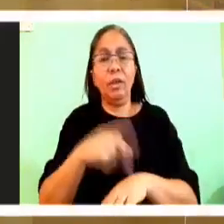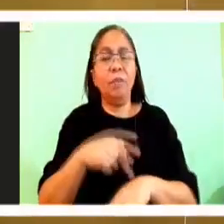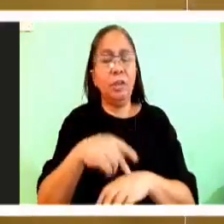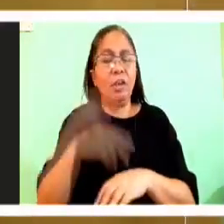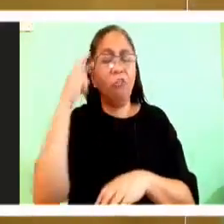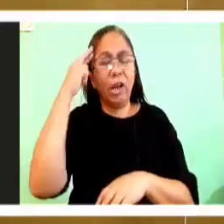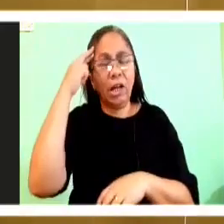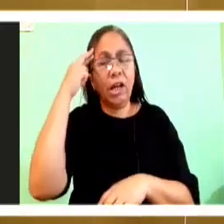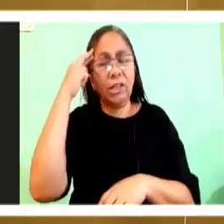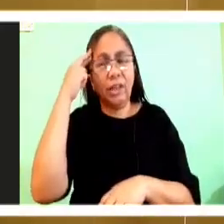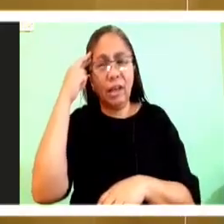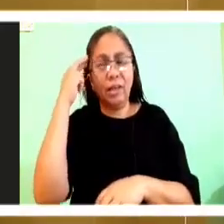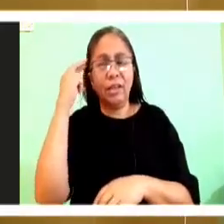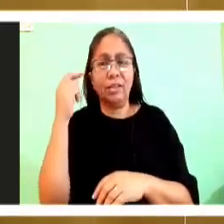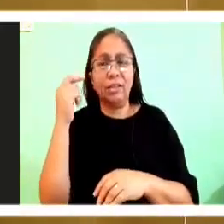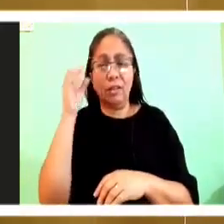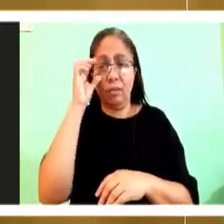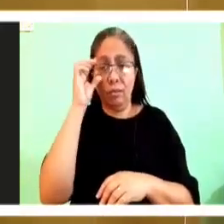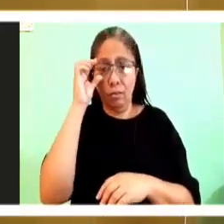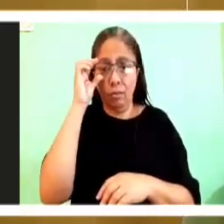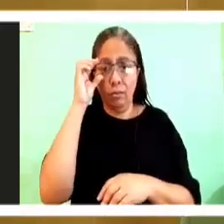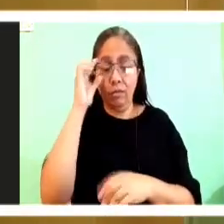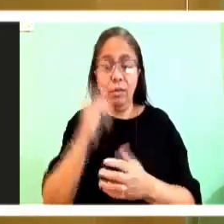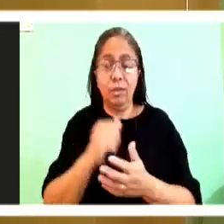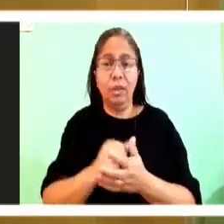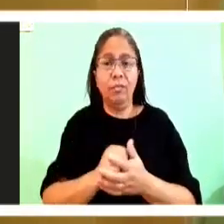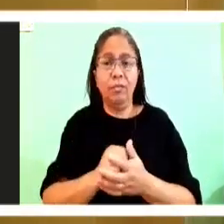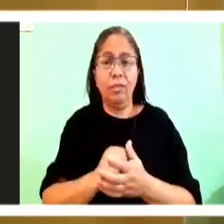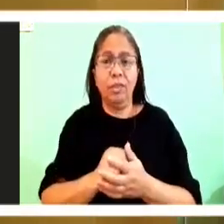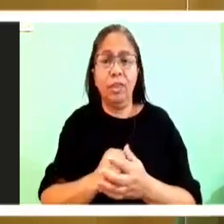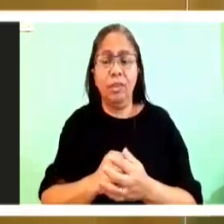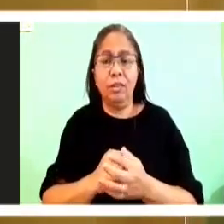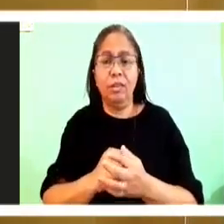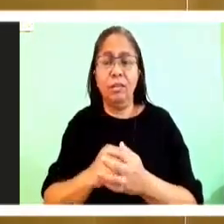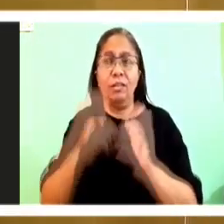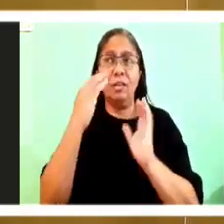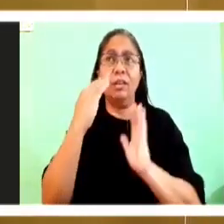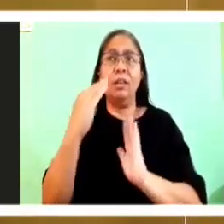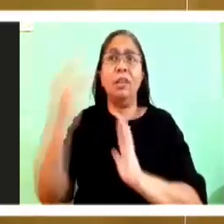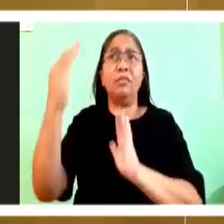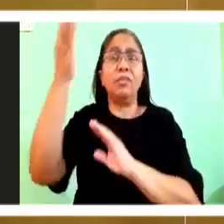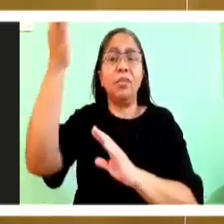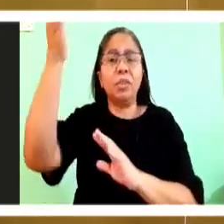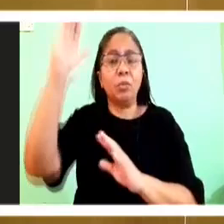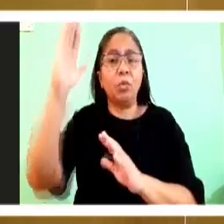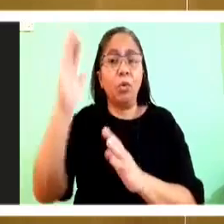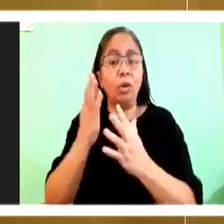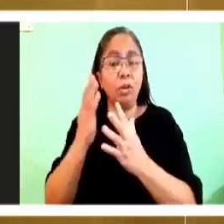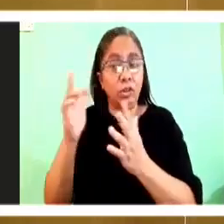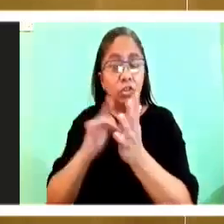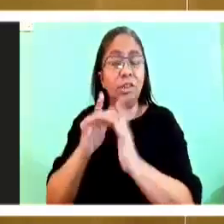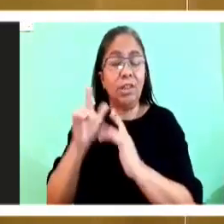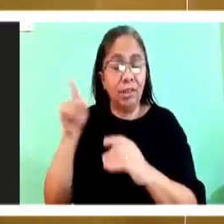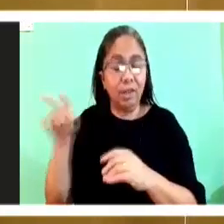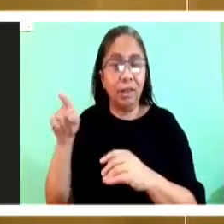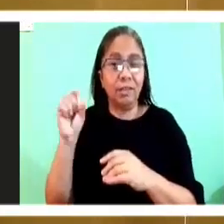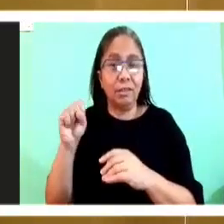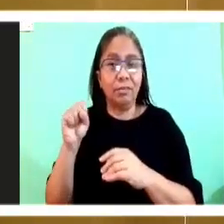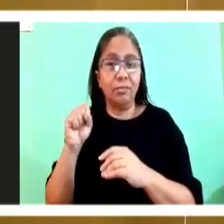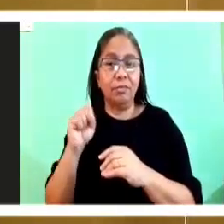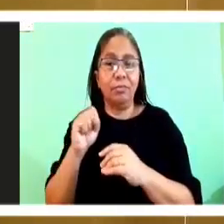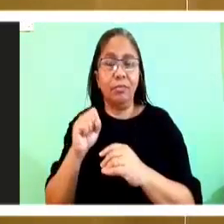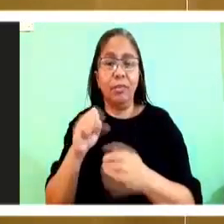And because he realizes what he is coming face to face with, he himself is being